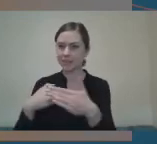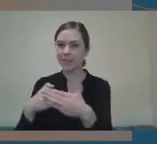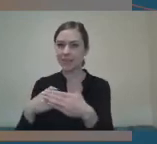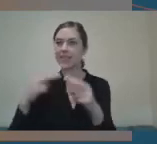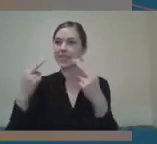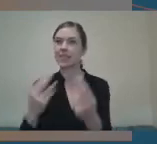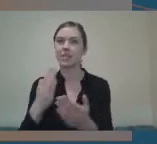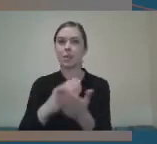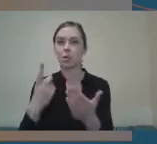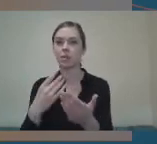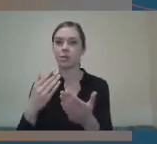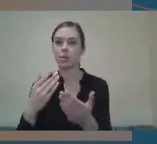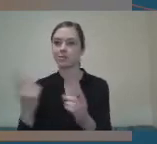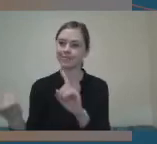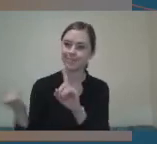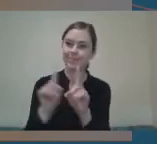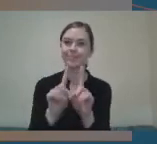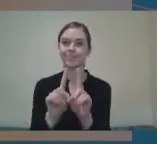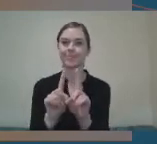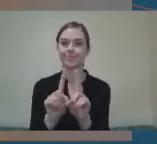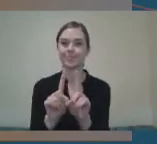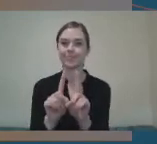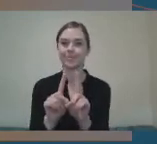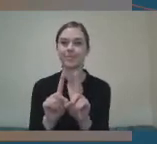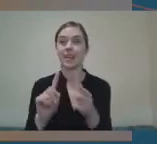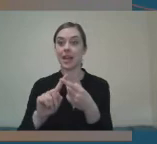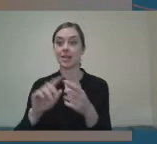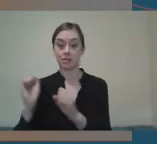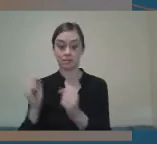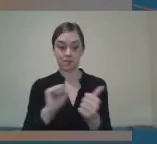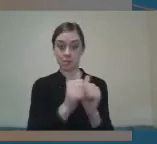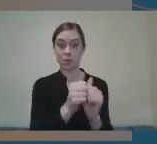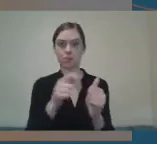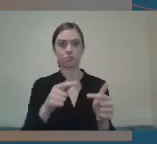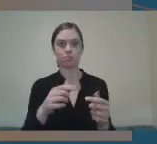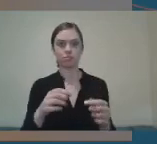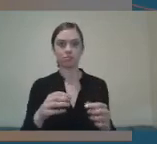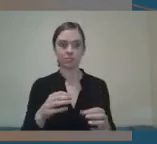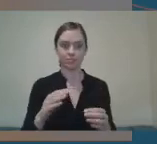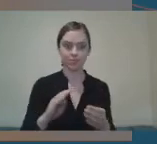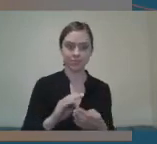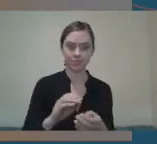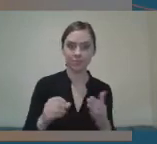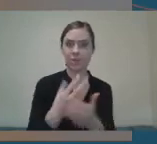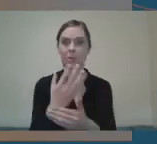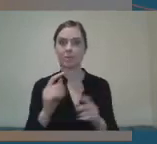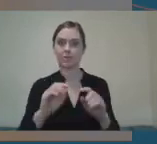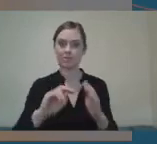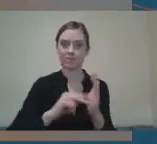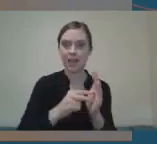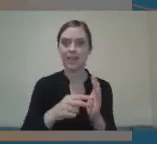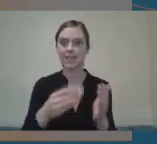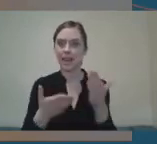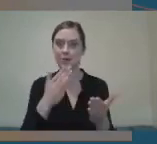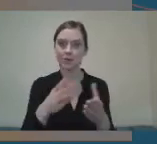them, we've been able to find solutions and vision sports have been able to come up with great solutions. So there's been lots of creative solutions to try and maintain the